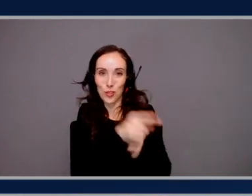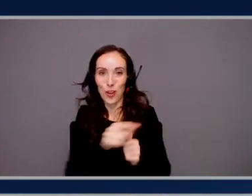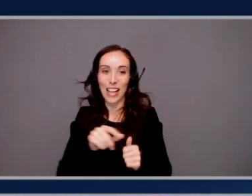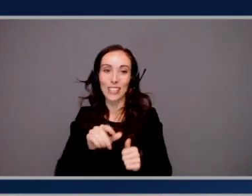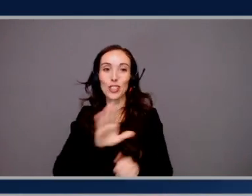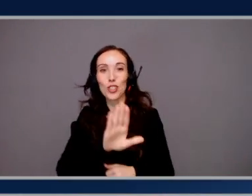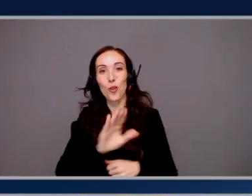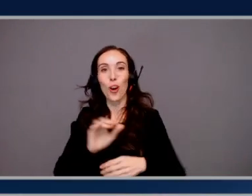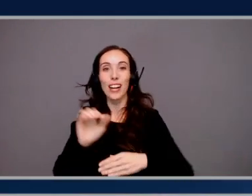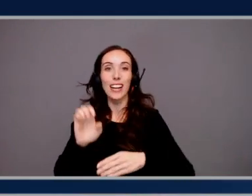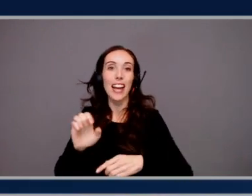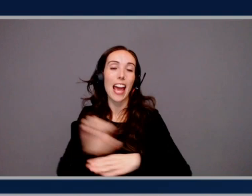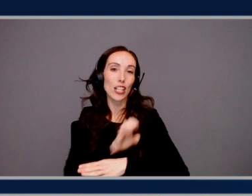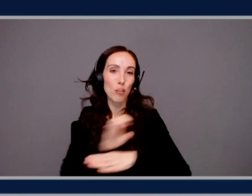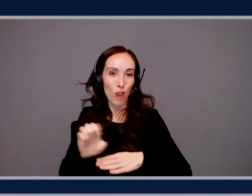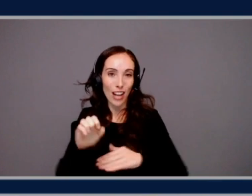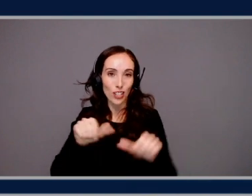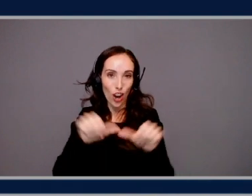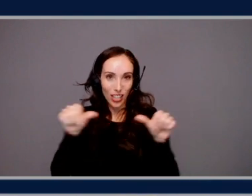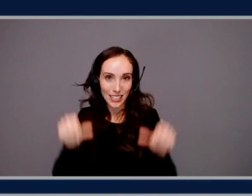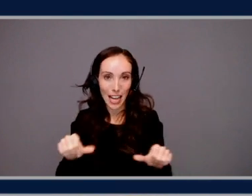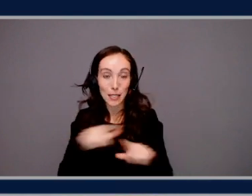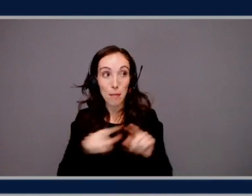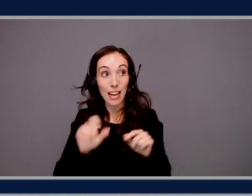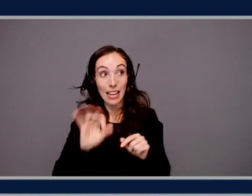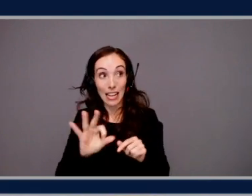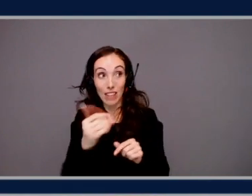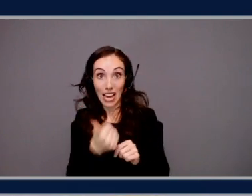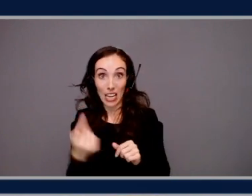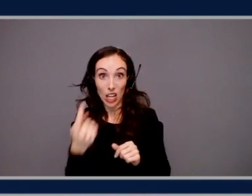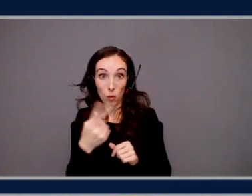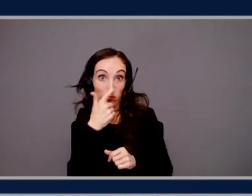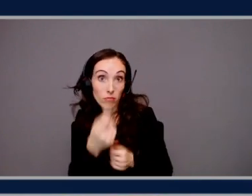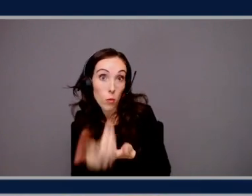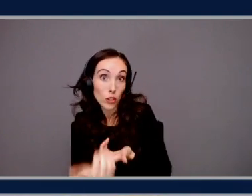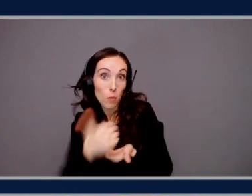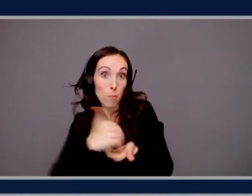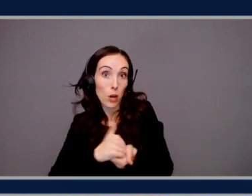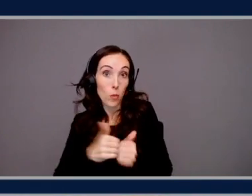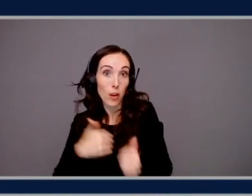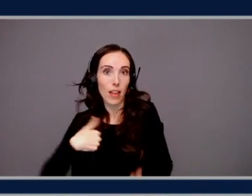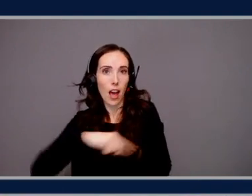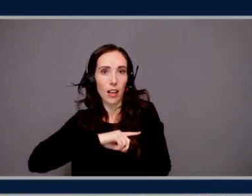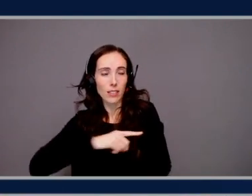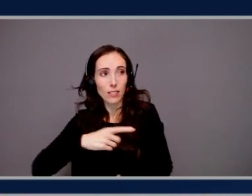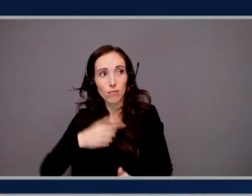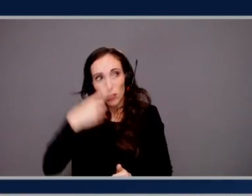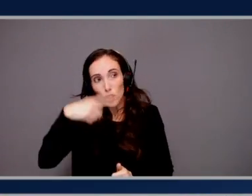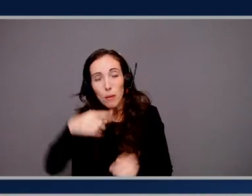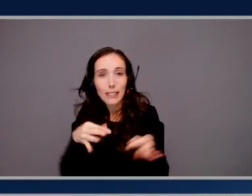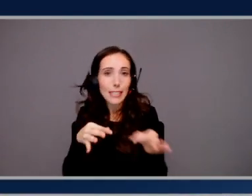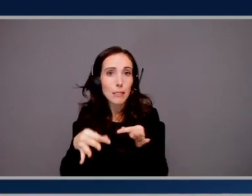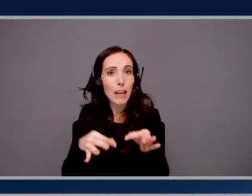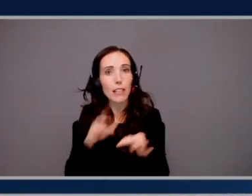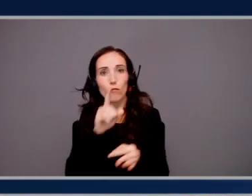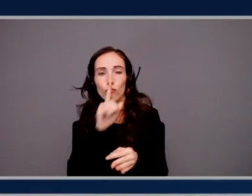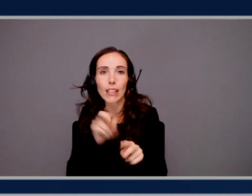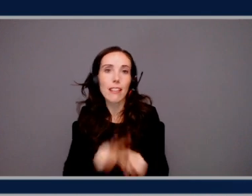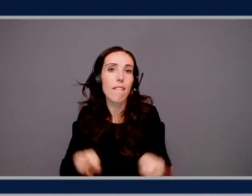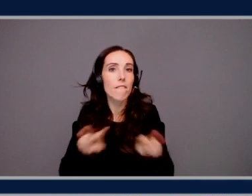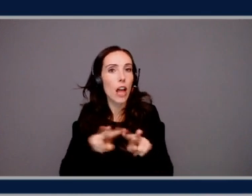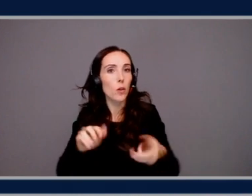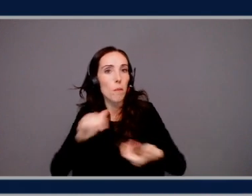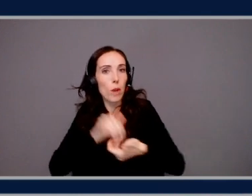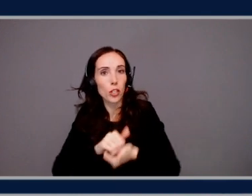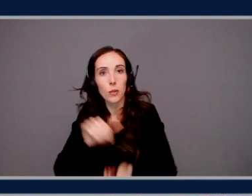But for the benefit of chat and anybody interested in parkering deeper with us, can you speak to the value of parkering with AWS to go through and either get